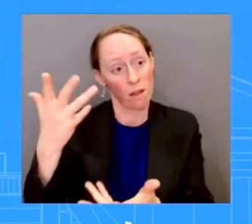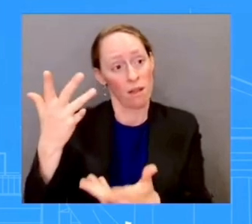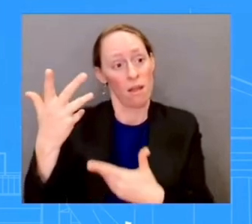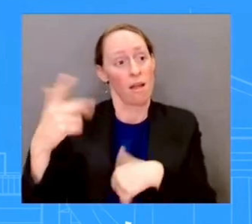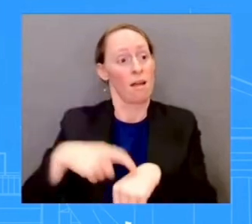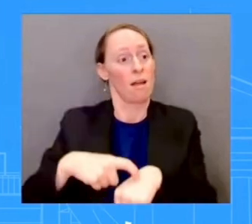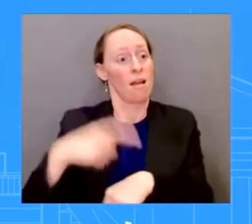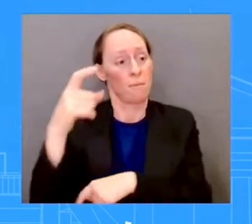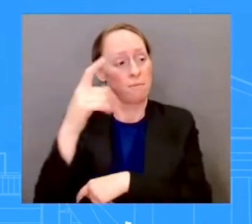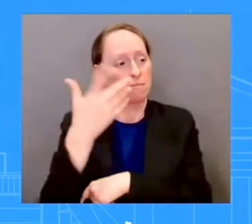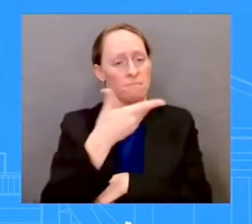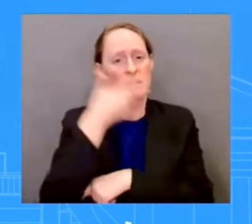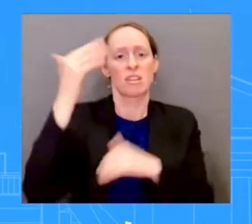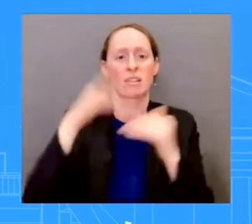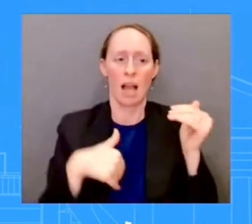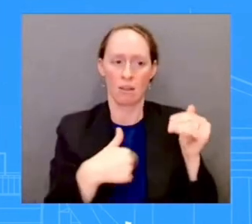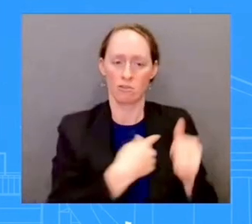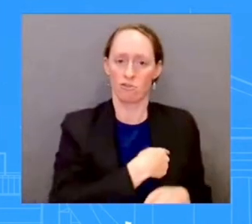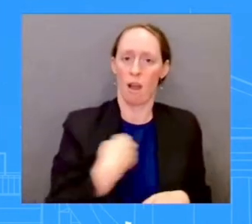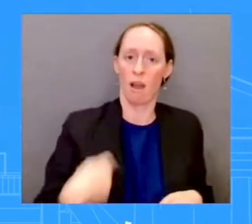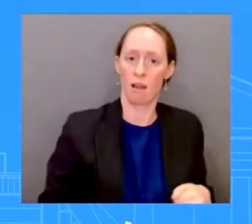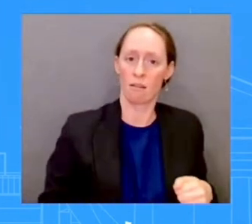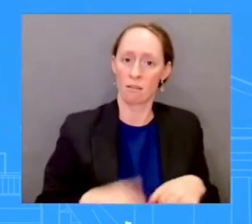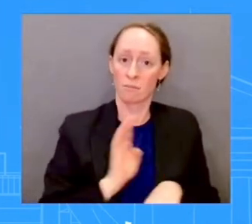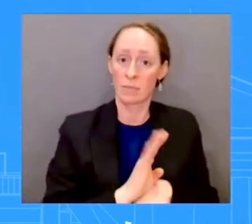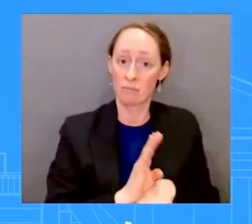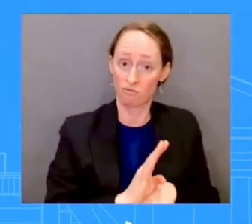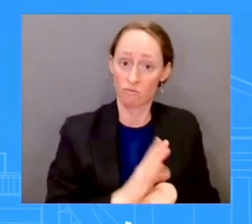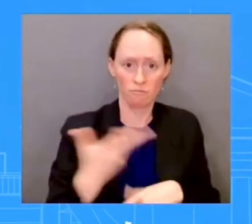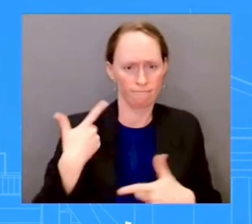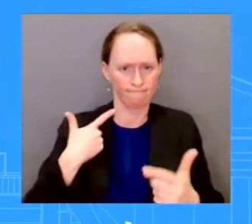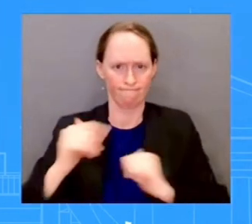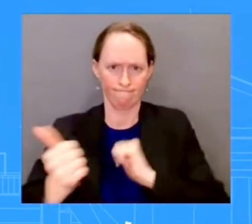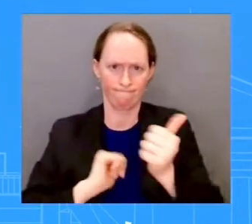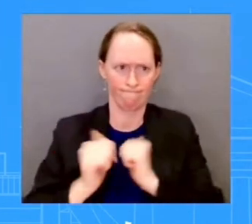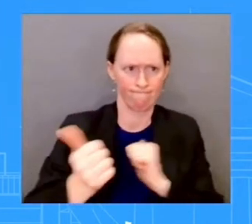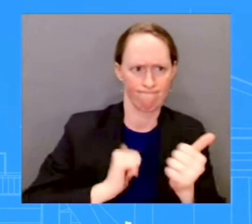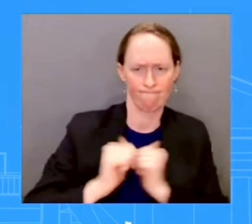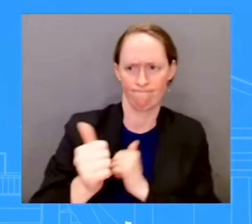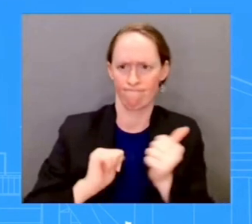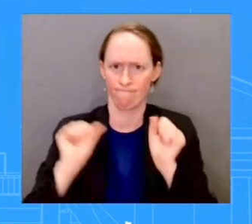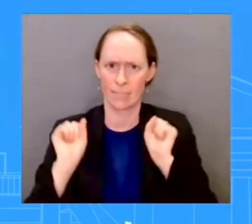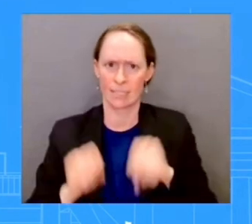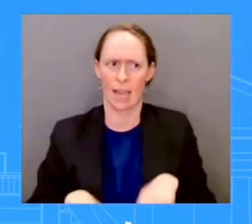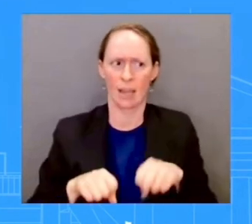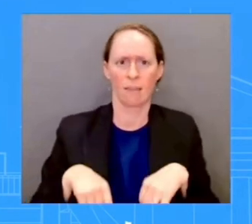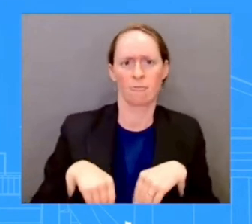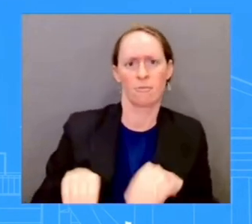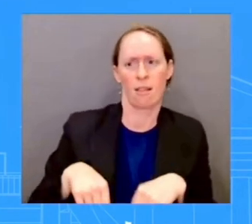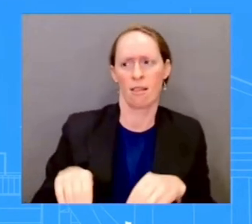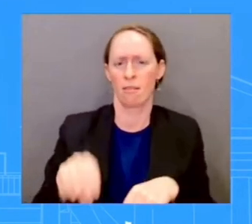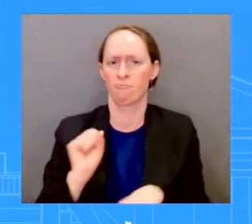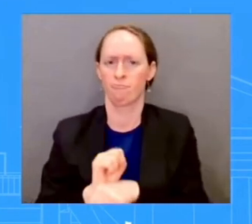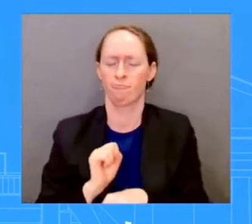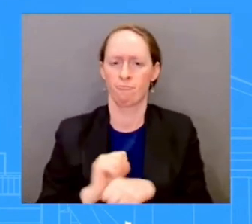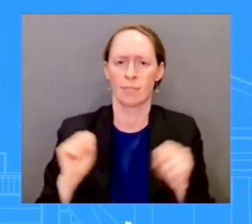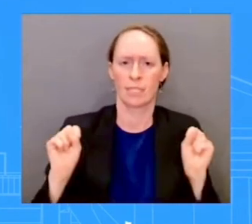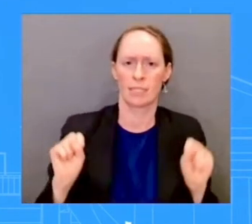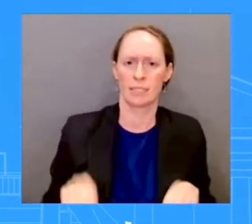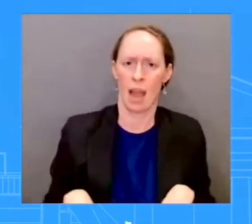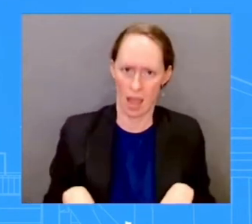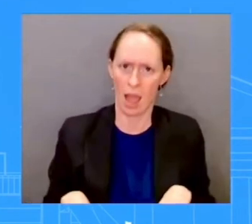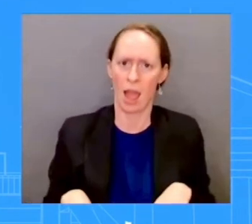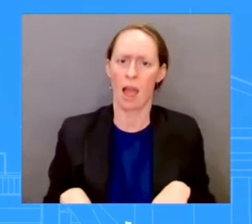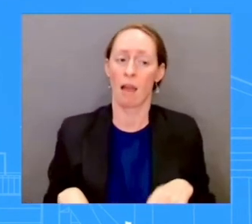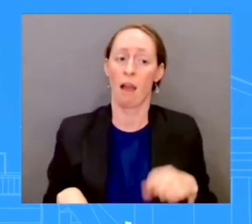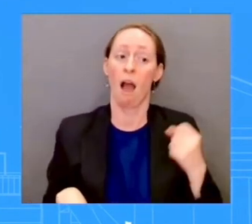administration. That's what you've been seeing from these events. And we have never viewed these trips as about deliverables or particular policy